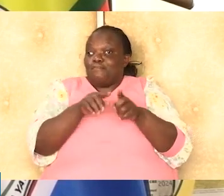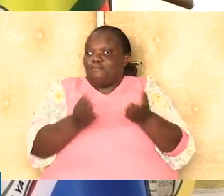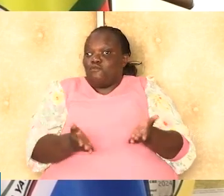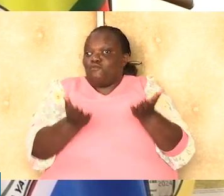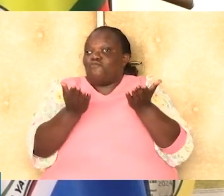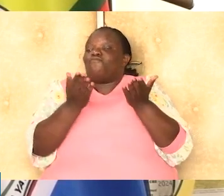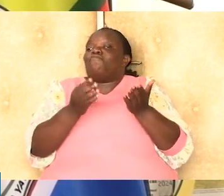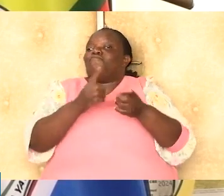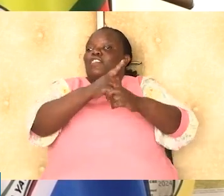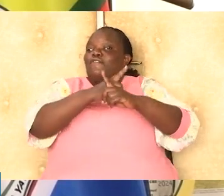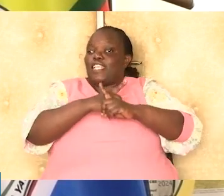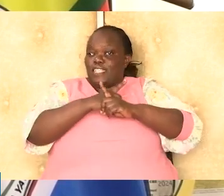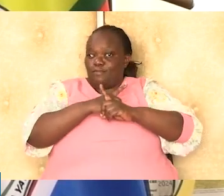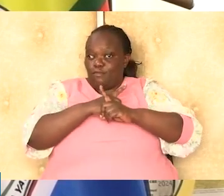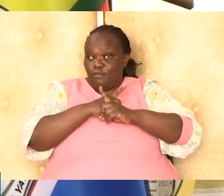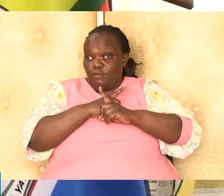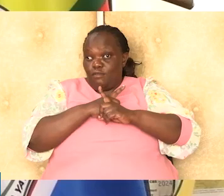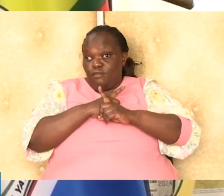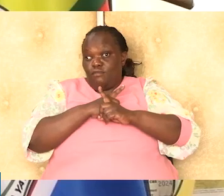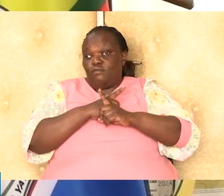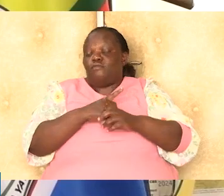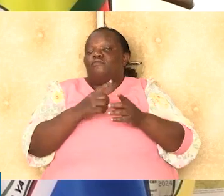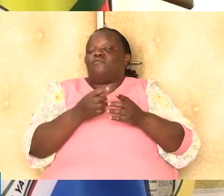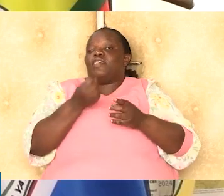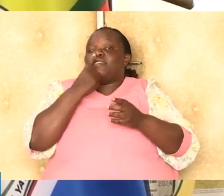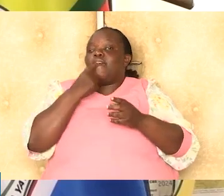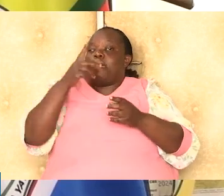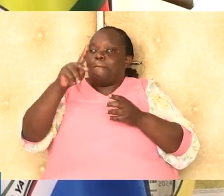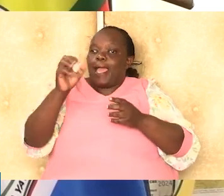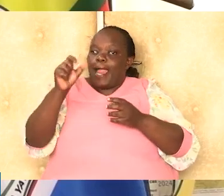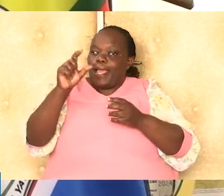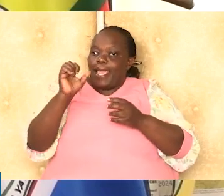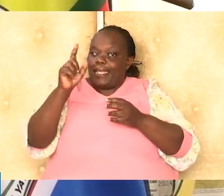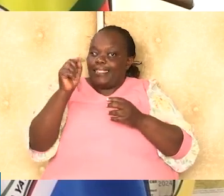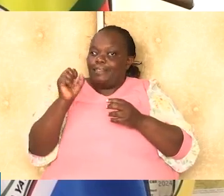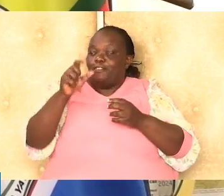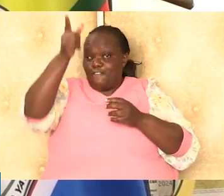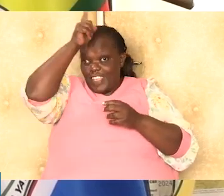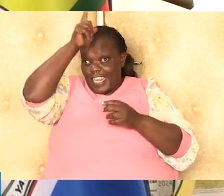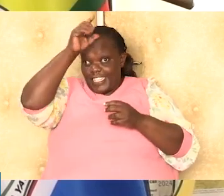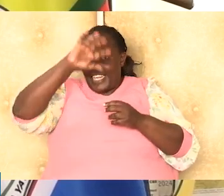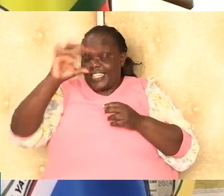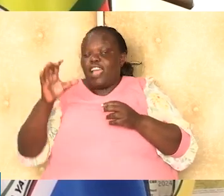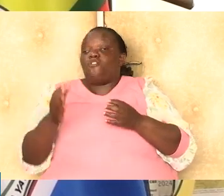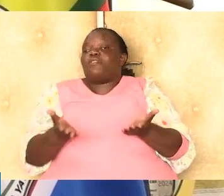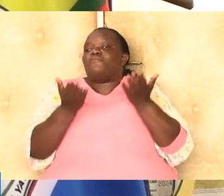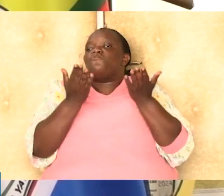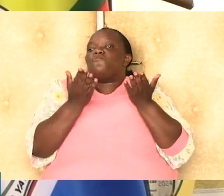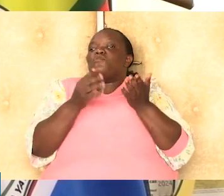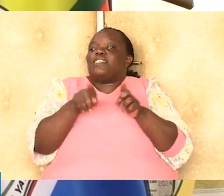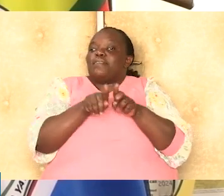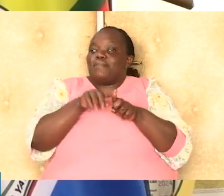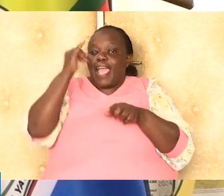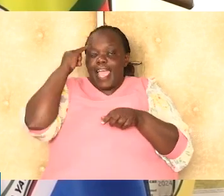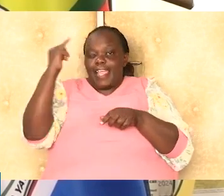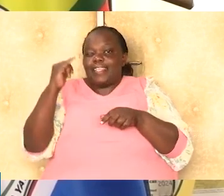promotive, preventive, curative and palliative in both rural and urban areas. This initiative also